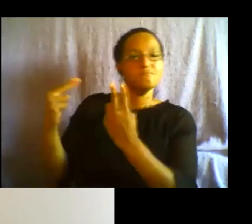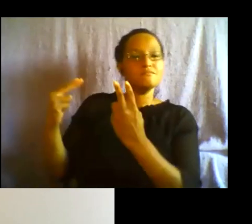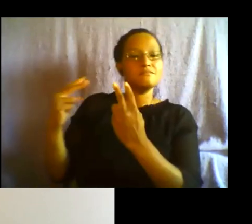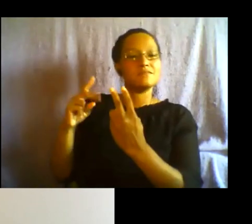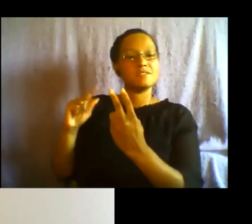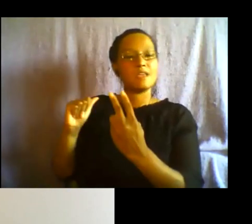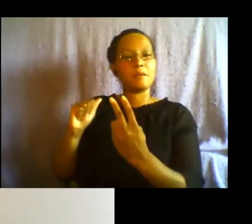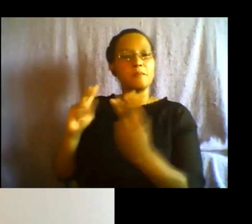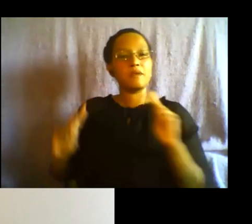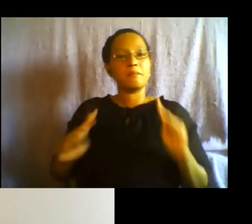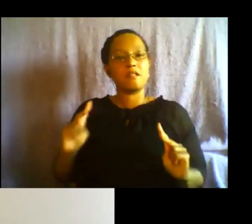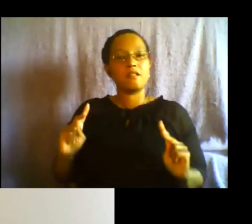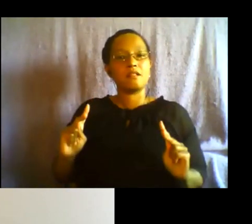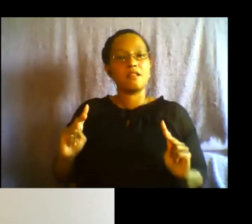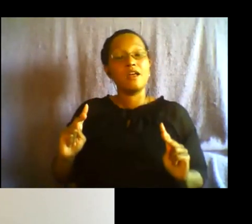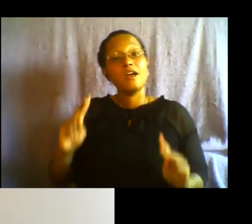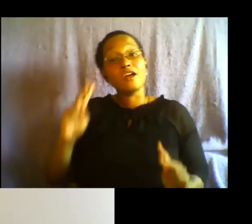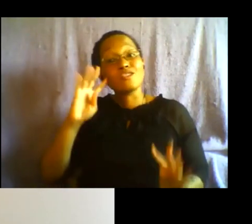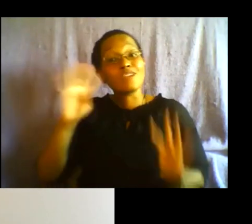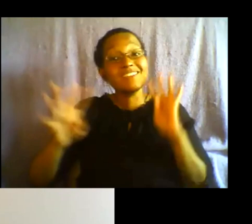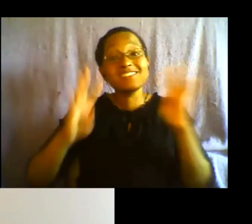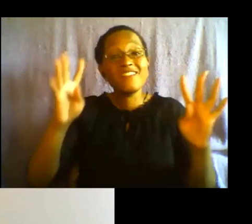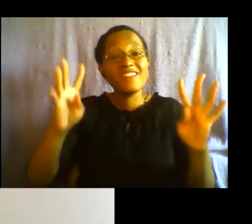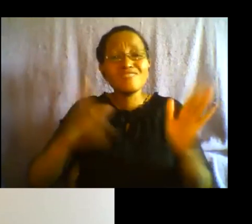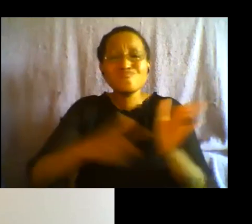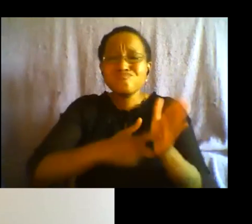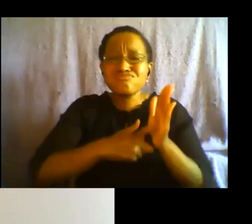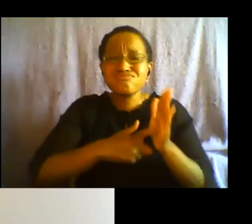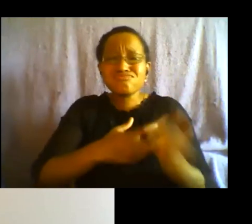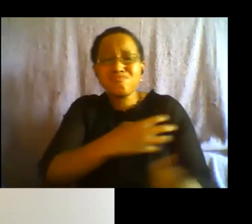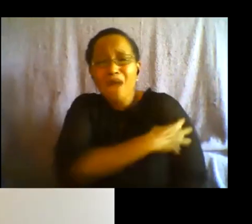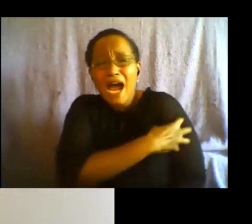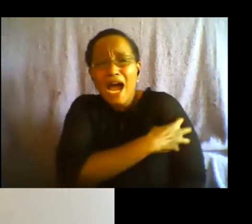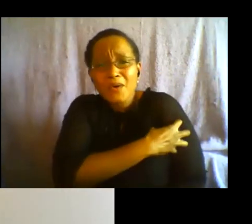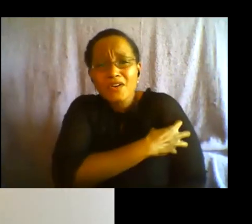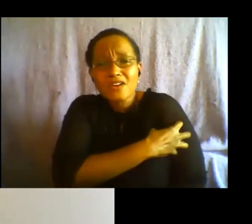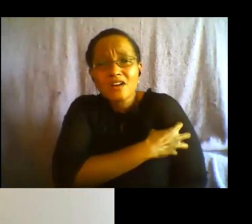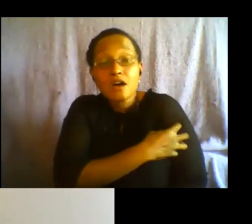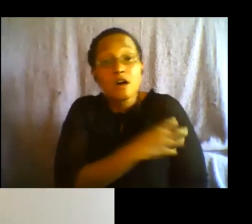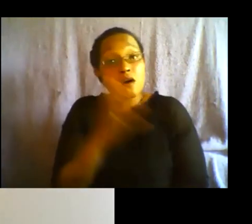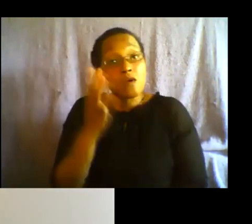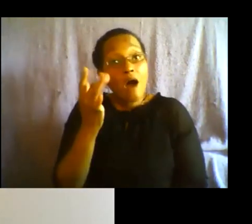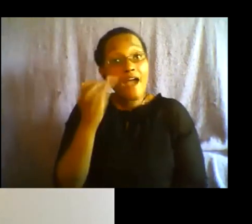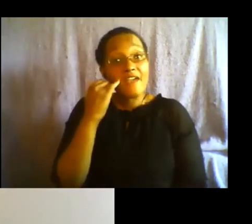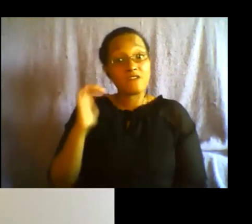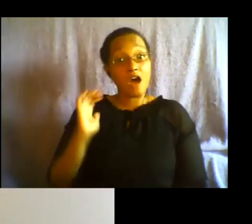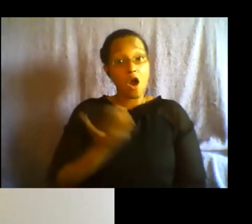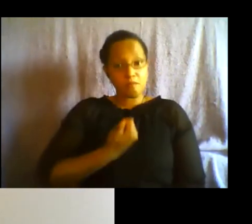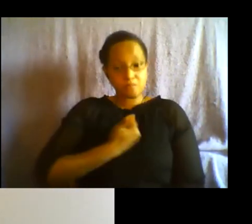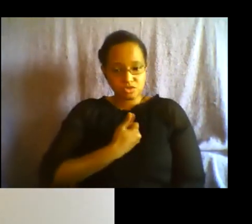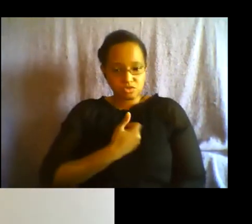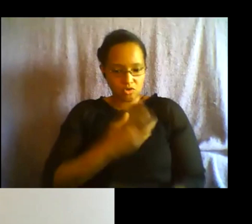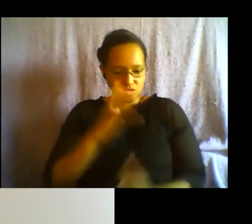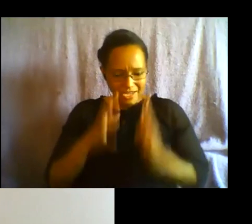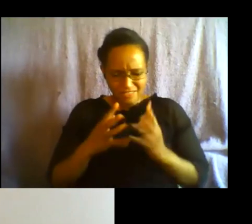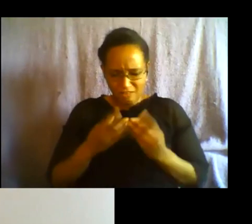creativity in itself is a sensual power uh because when we use our personal creativity and the force of